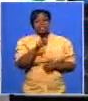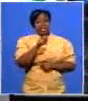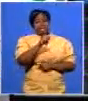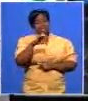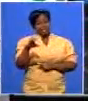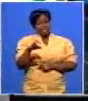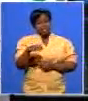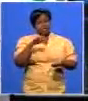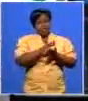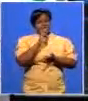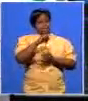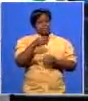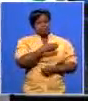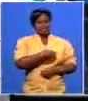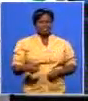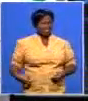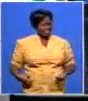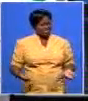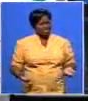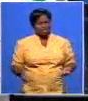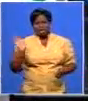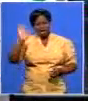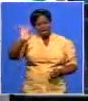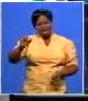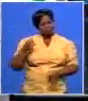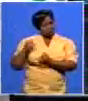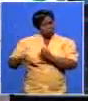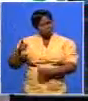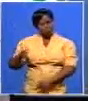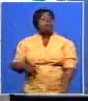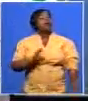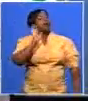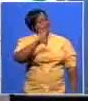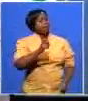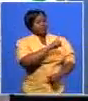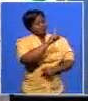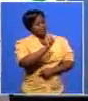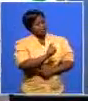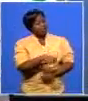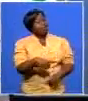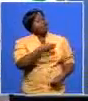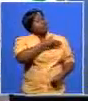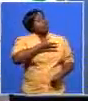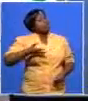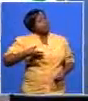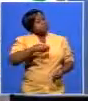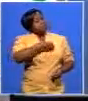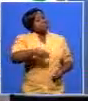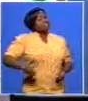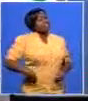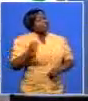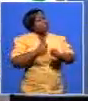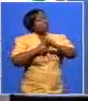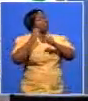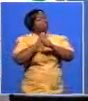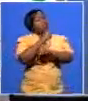13th president have you ever have you ever had a woman president in your 100-year history